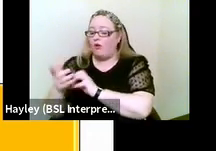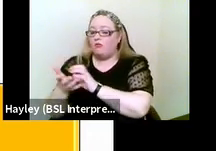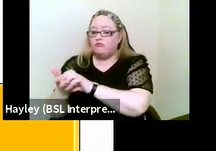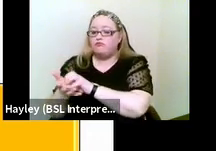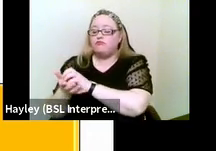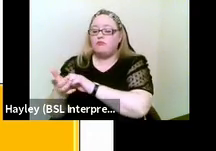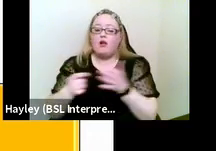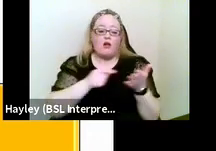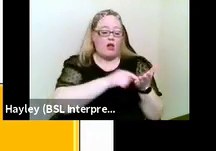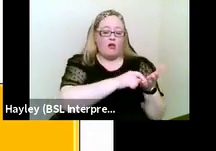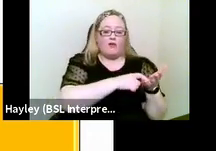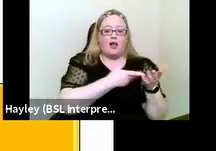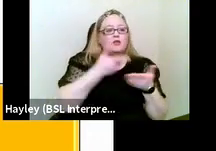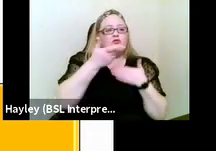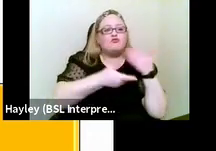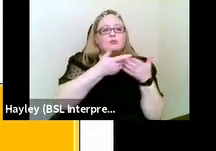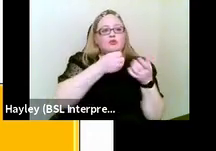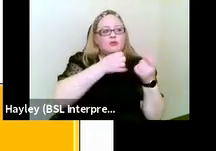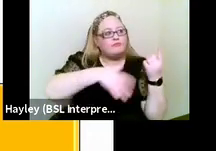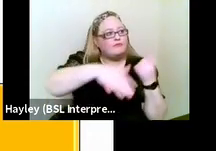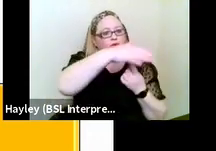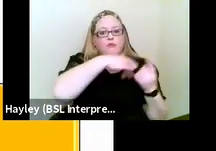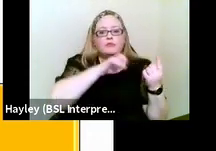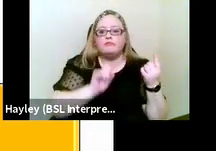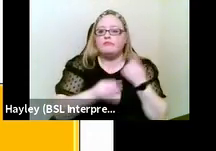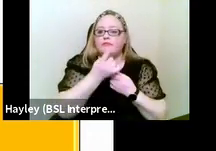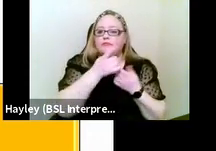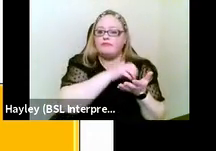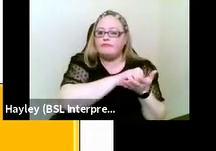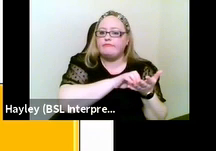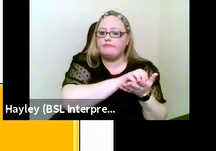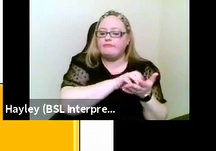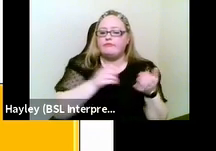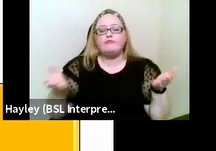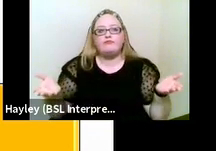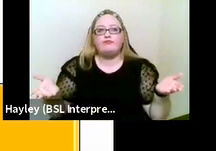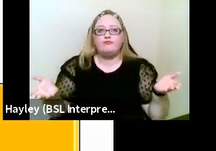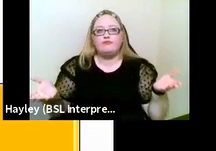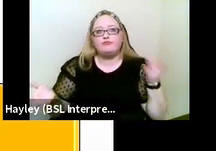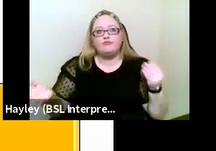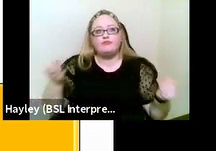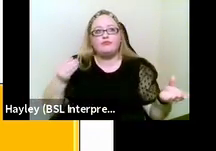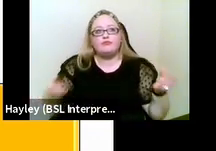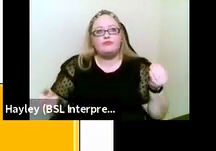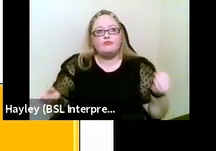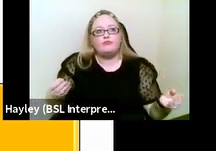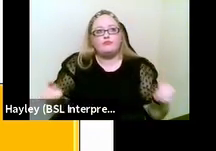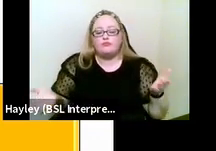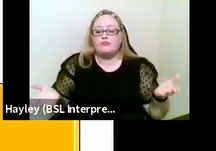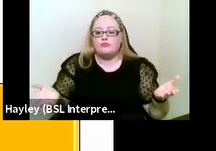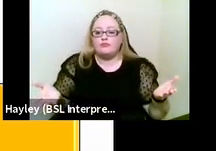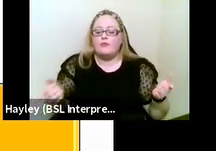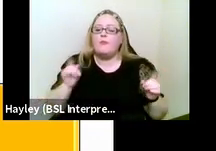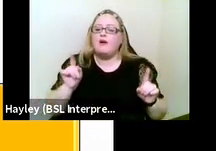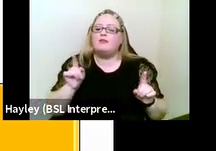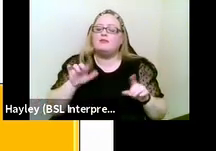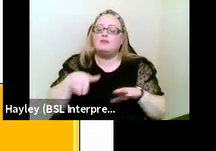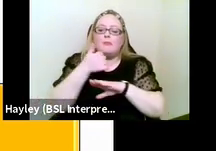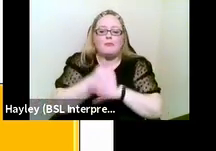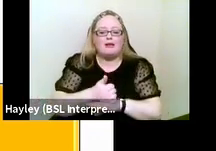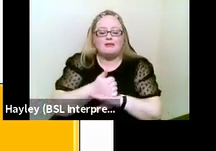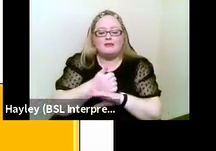going on around them. But of course, block alphabet and deafblind manual are English based.